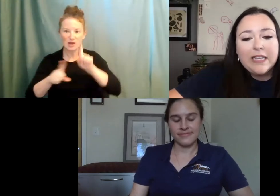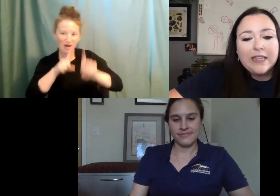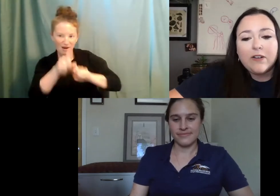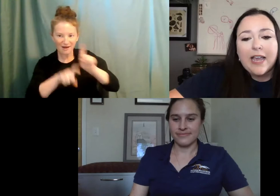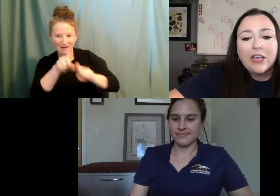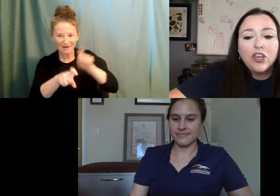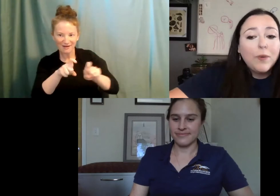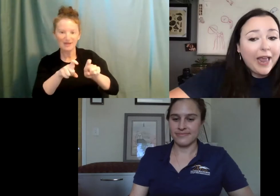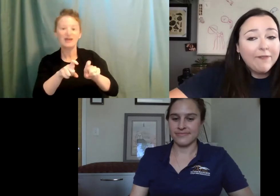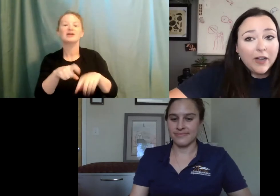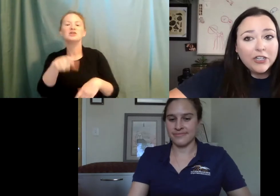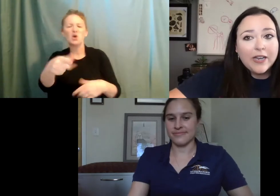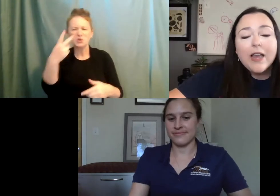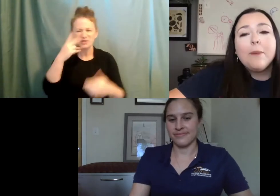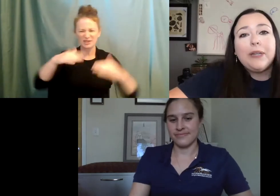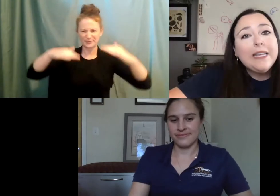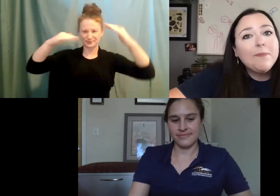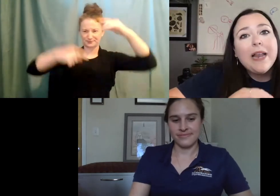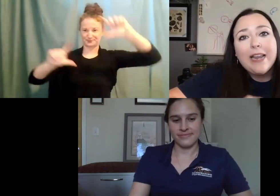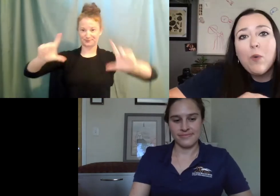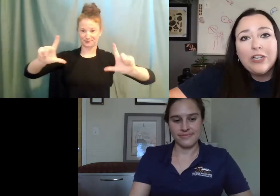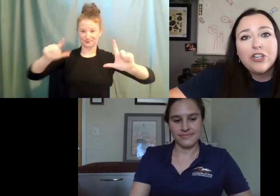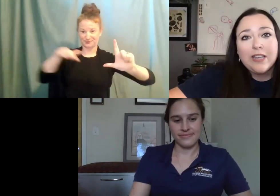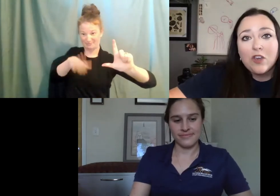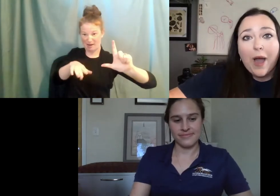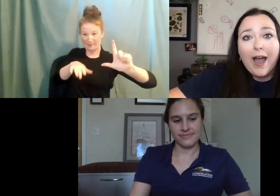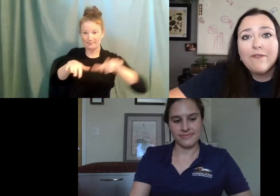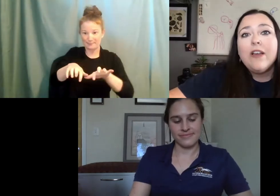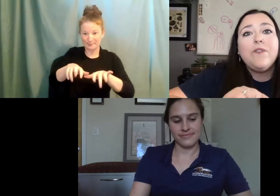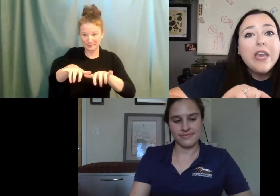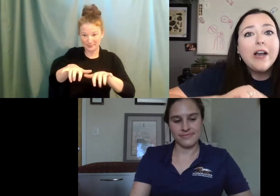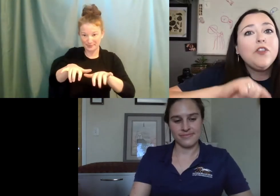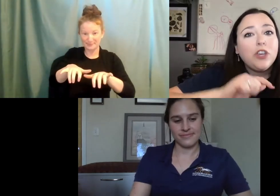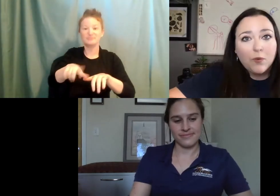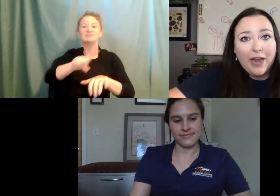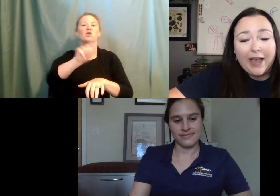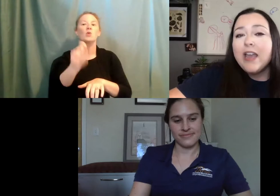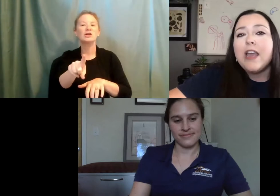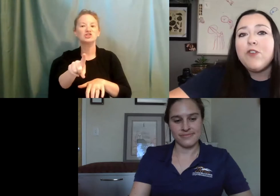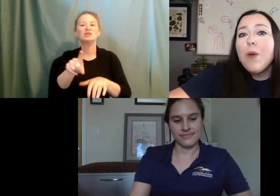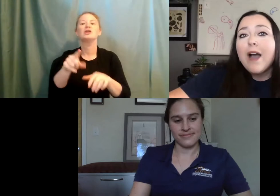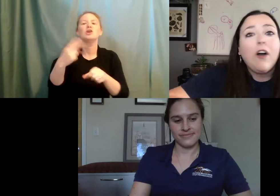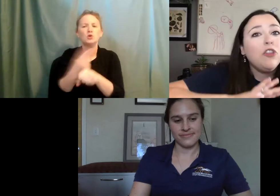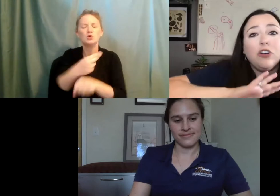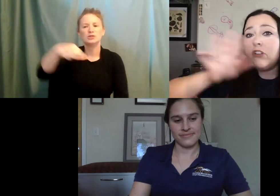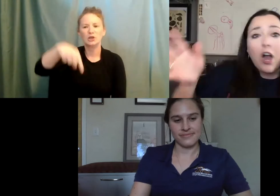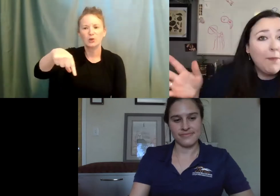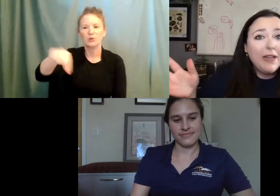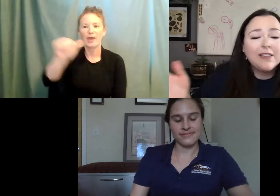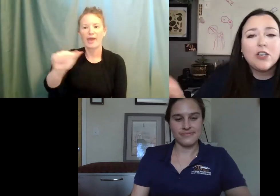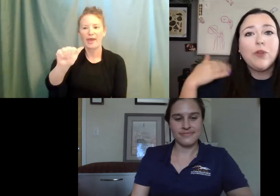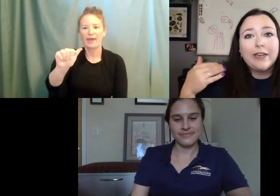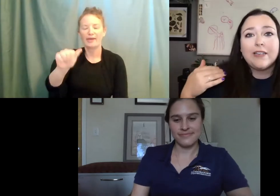you'll see that there is a Q&A function. Please submit any questions that you have via the Q&A. If you have other